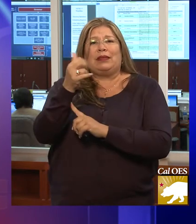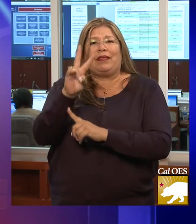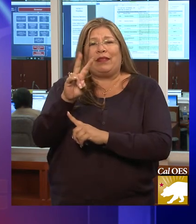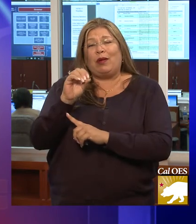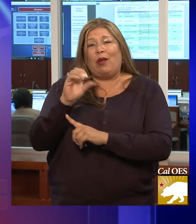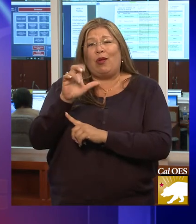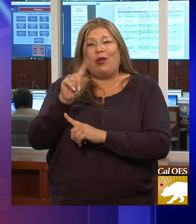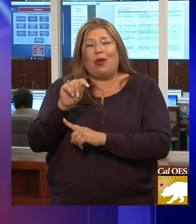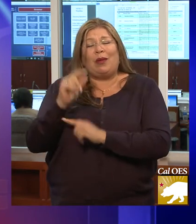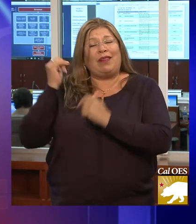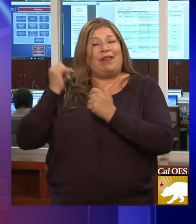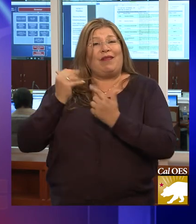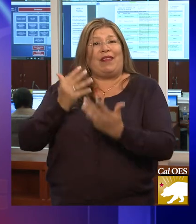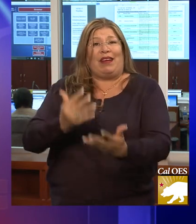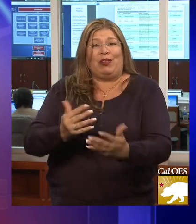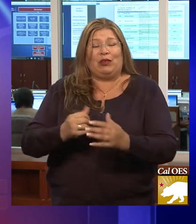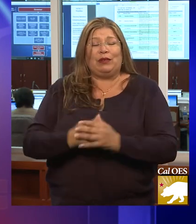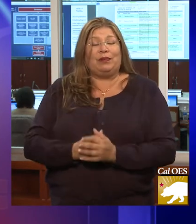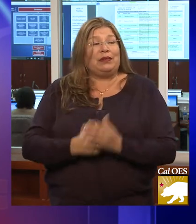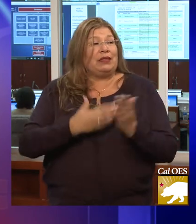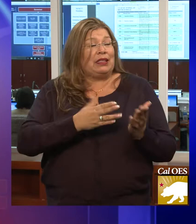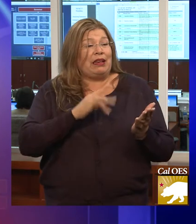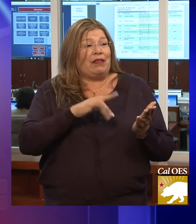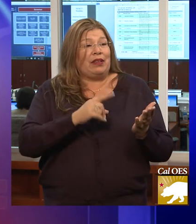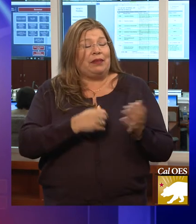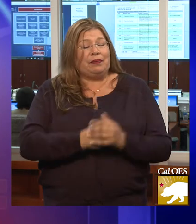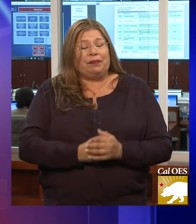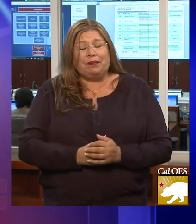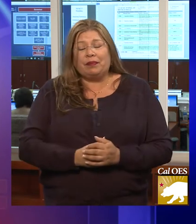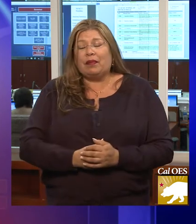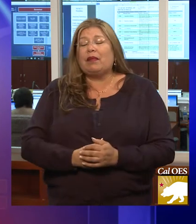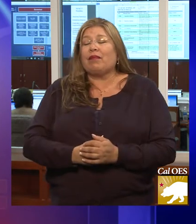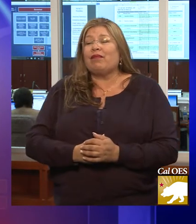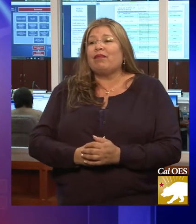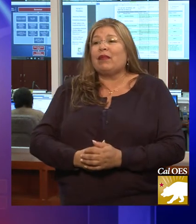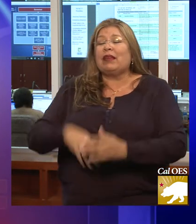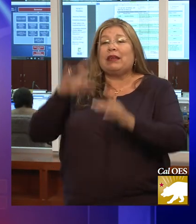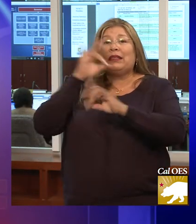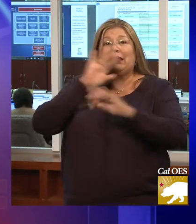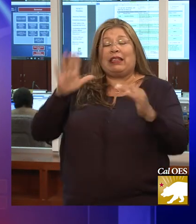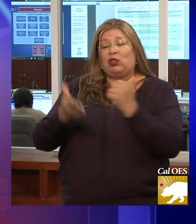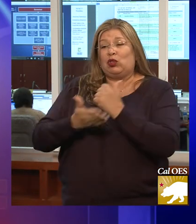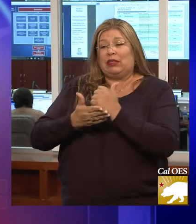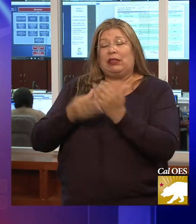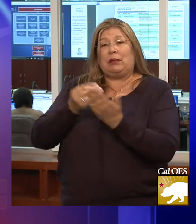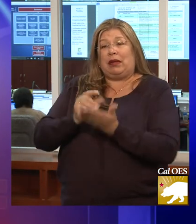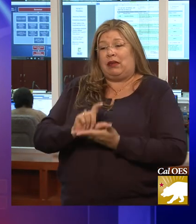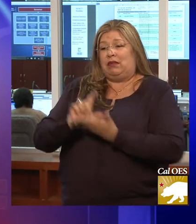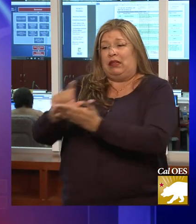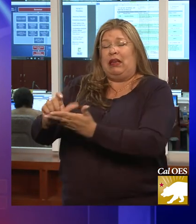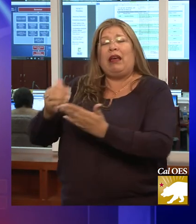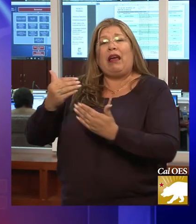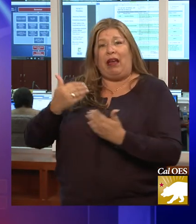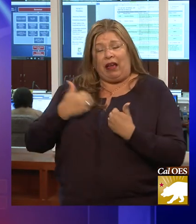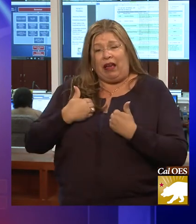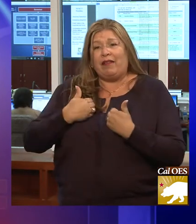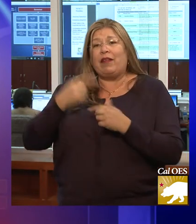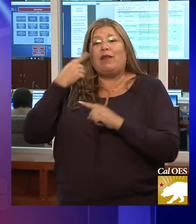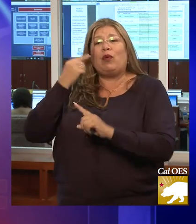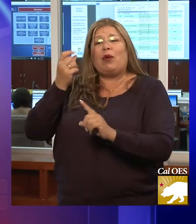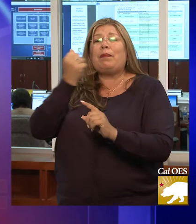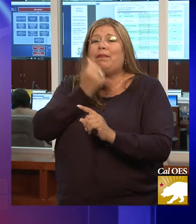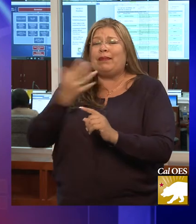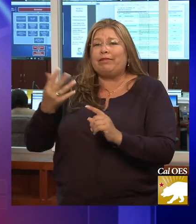wildfires. David? Disaster assistance is now available to an extended number of counties.